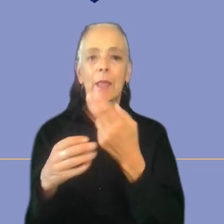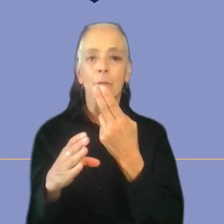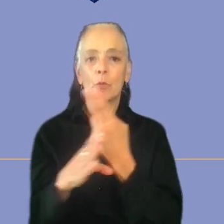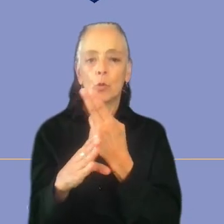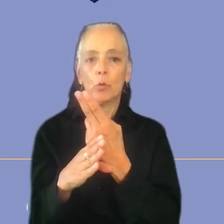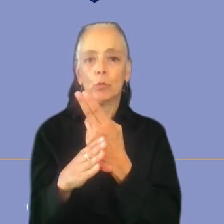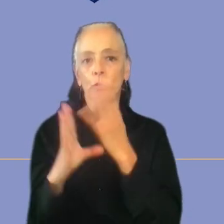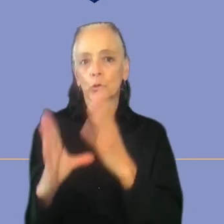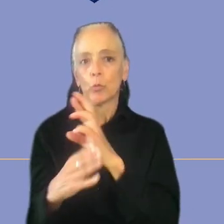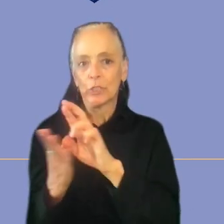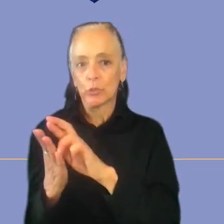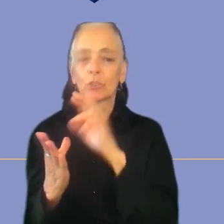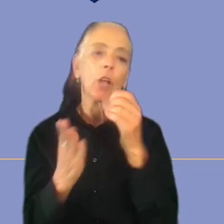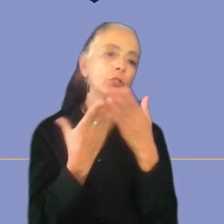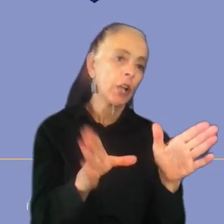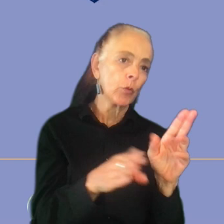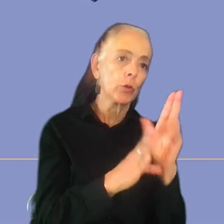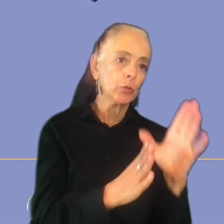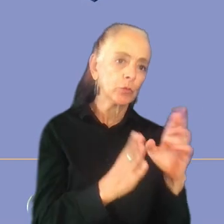of general user research.